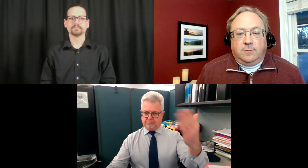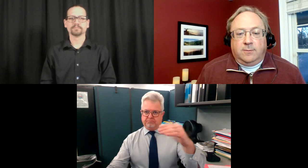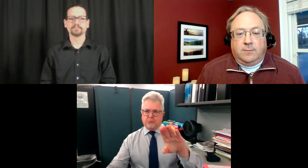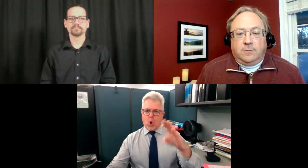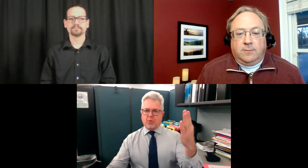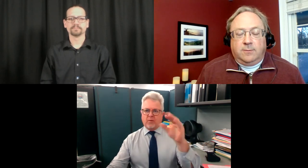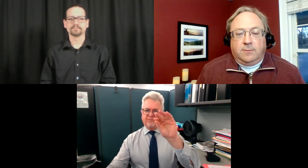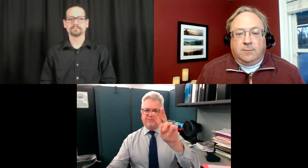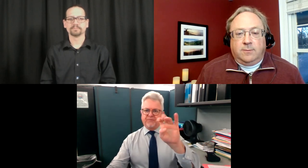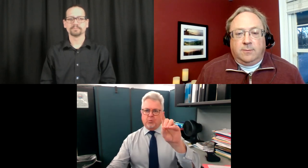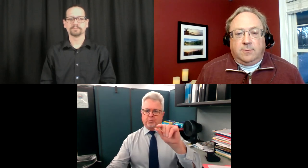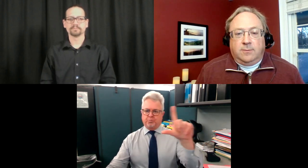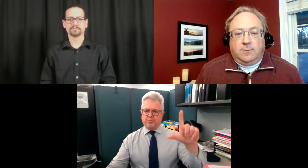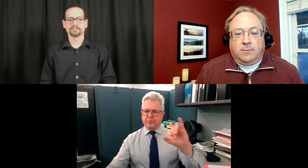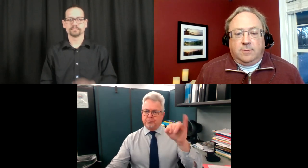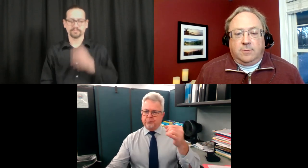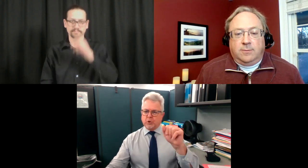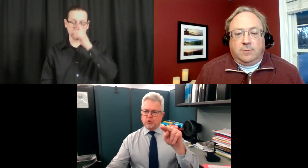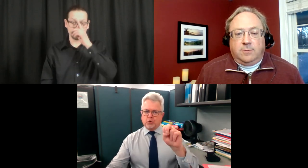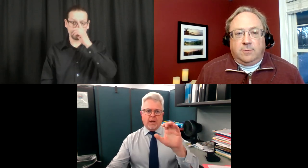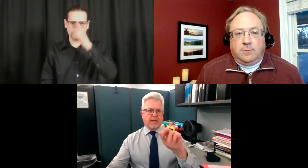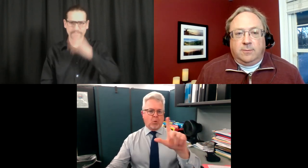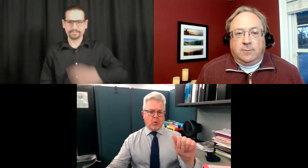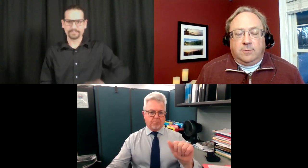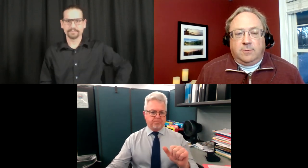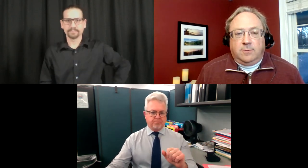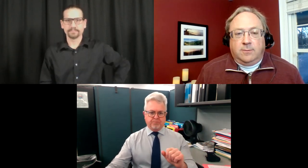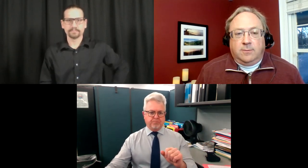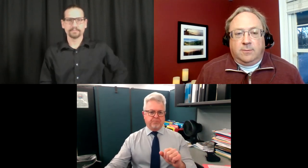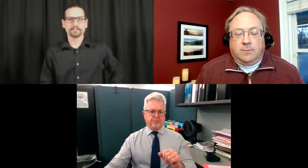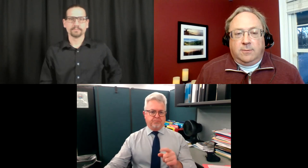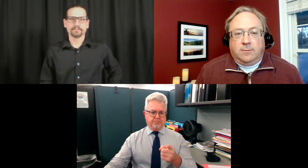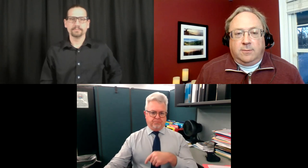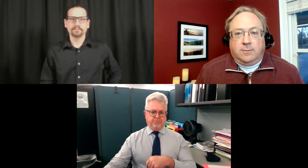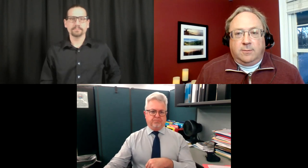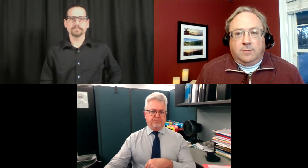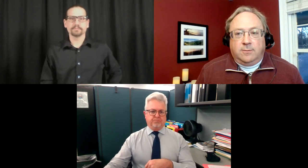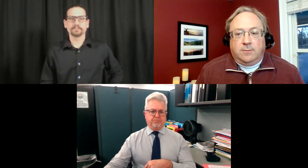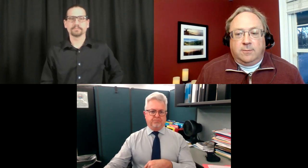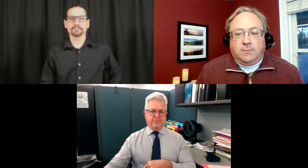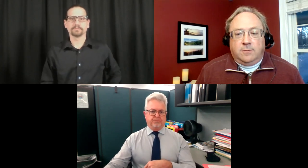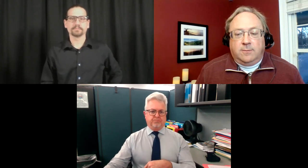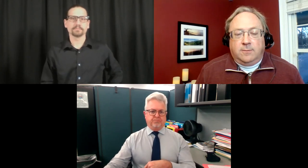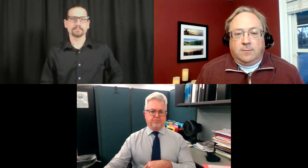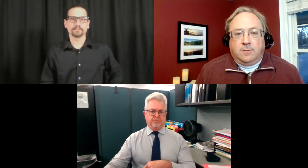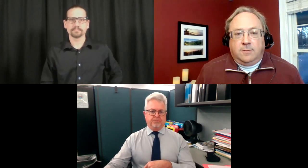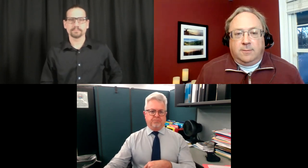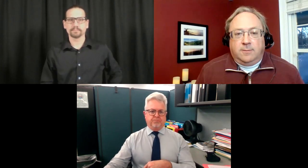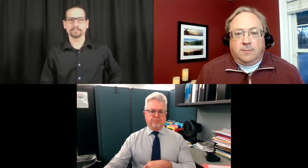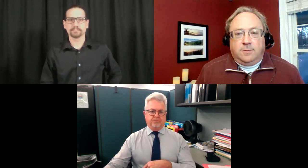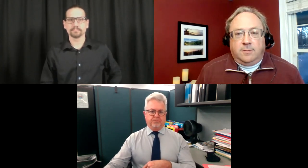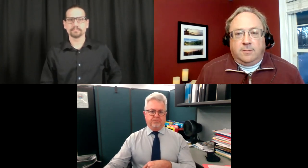I see Jane Canula. You could open your video.